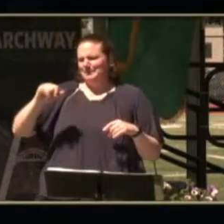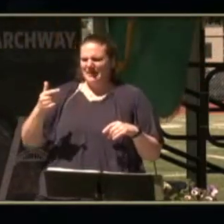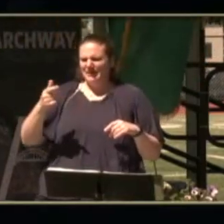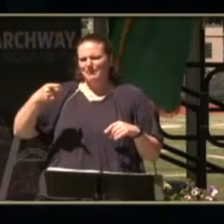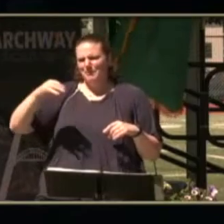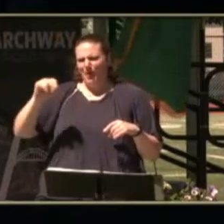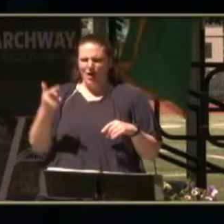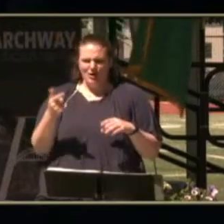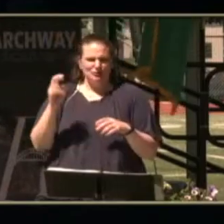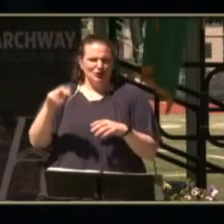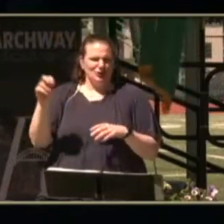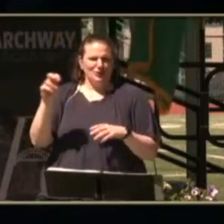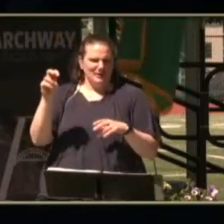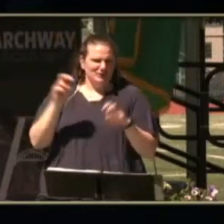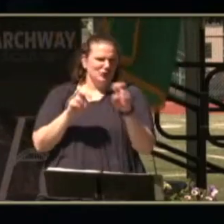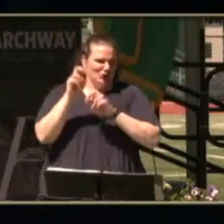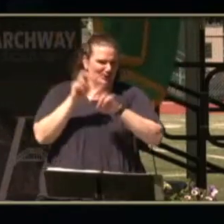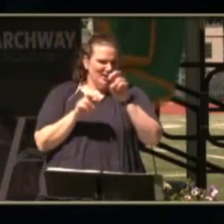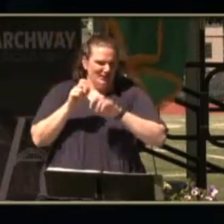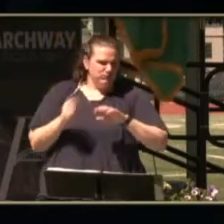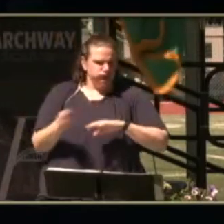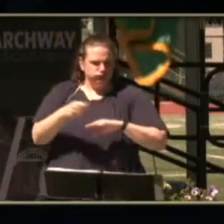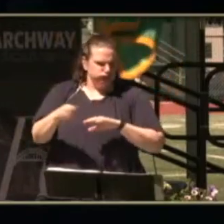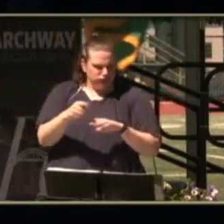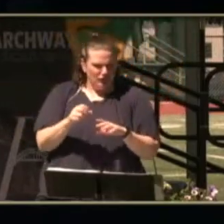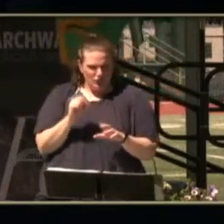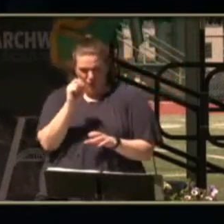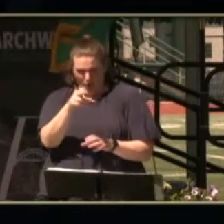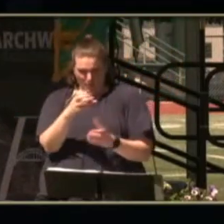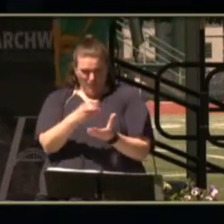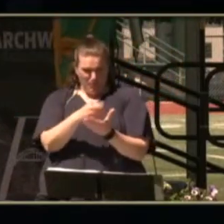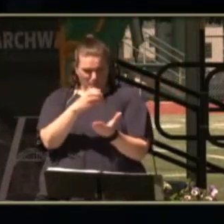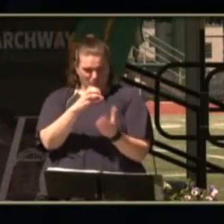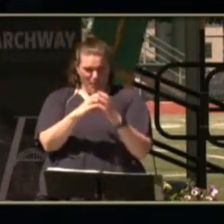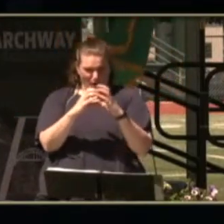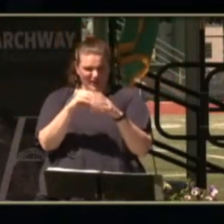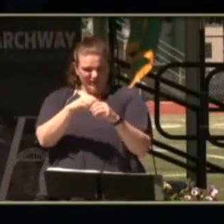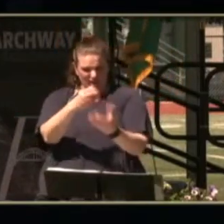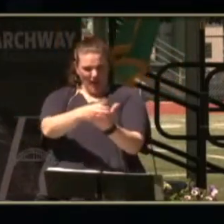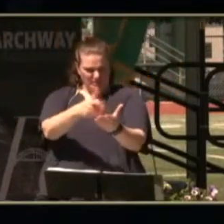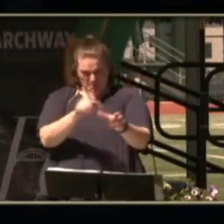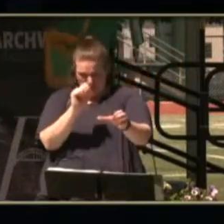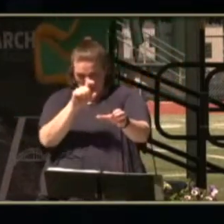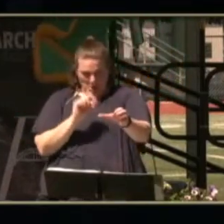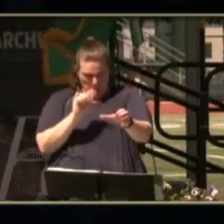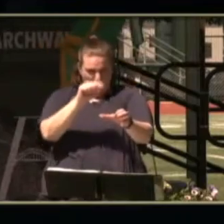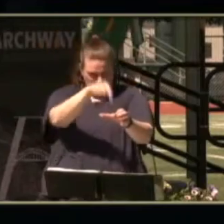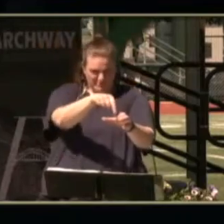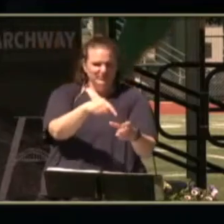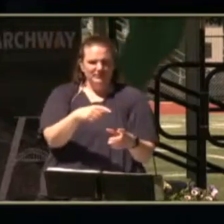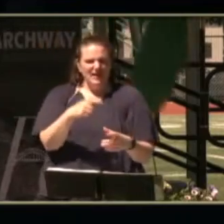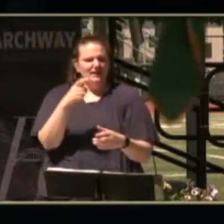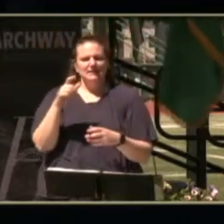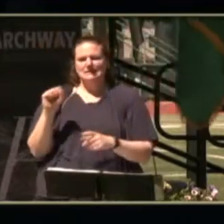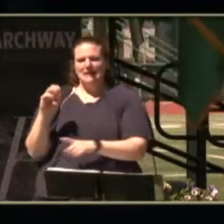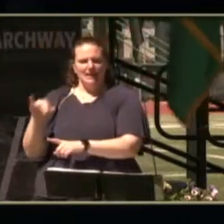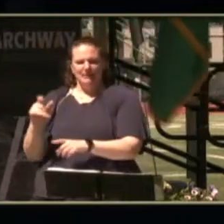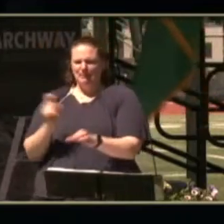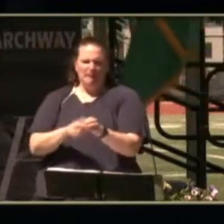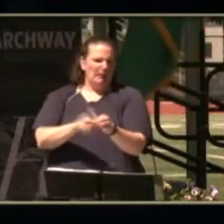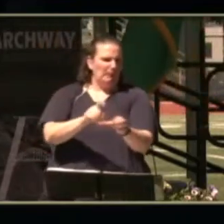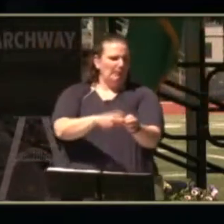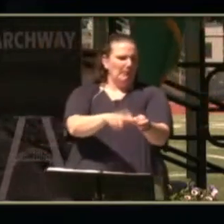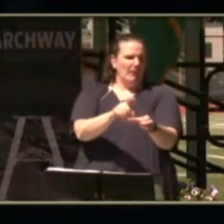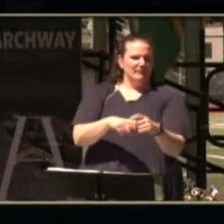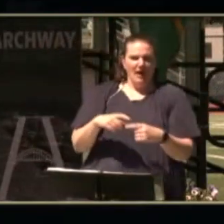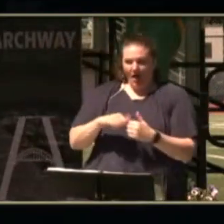sorts where students had to throw a ball into a cup to get a point and sammy made every single shot the other students could not